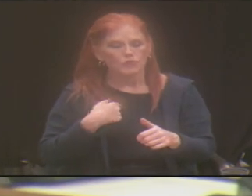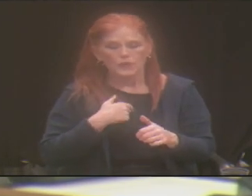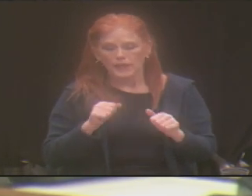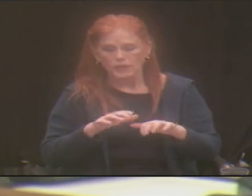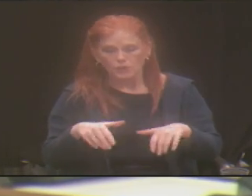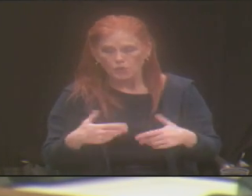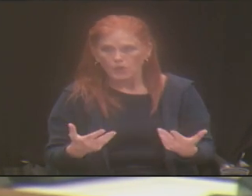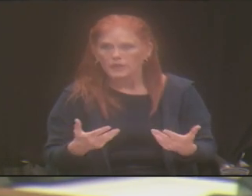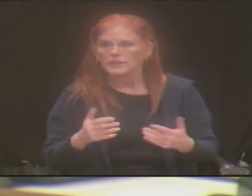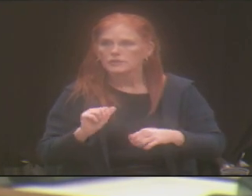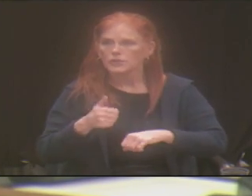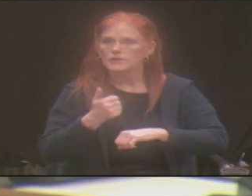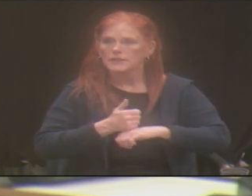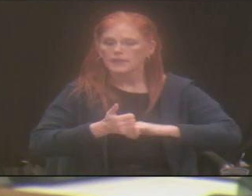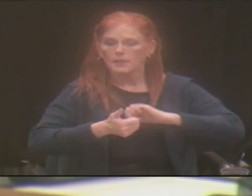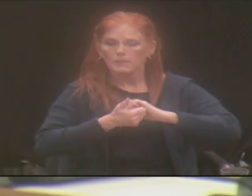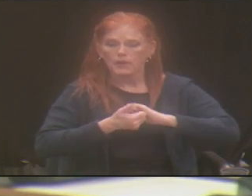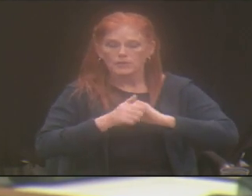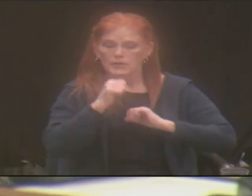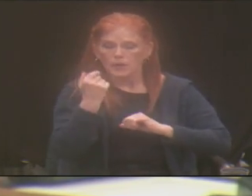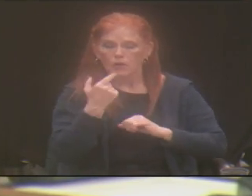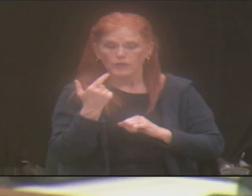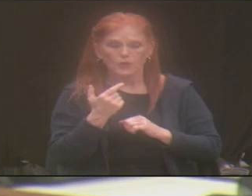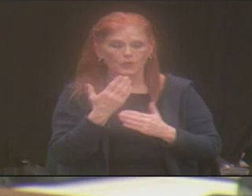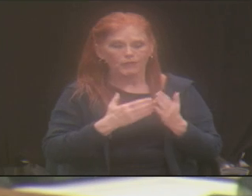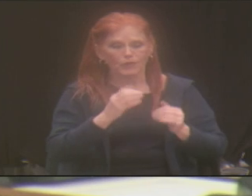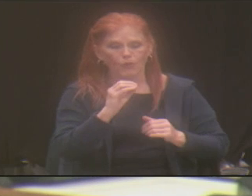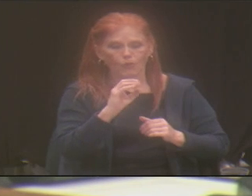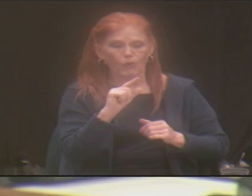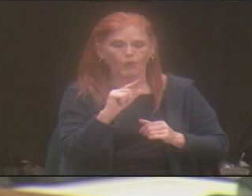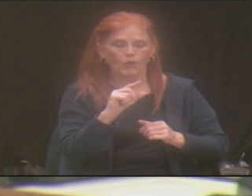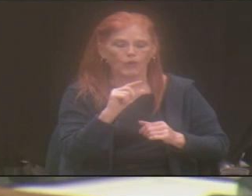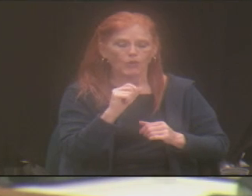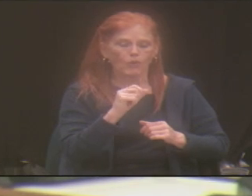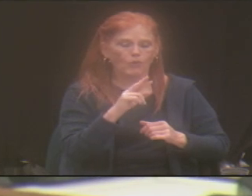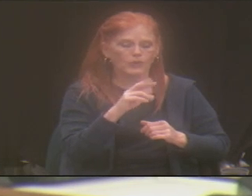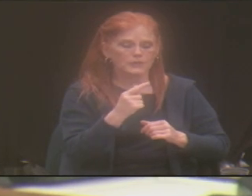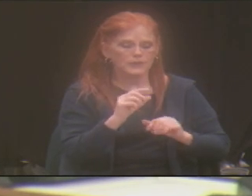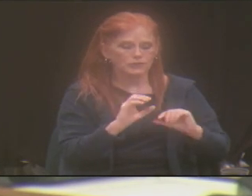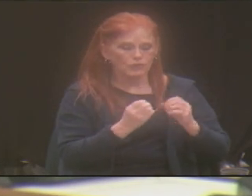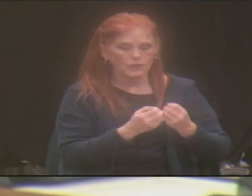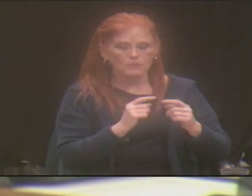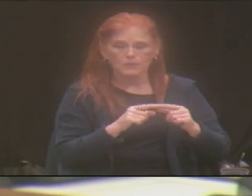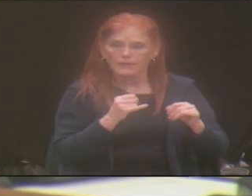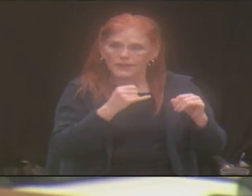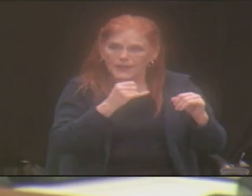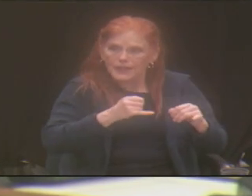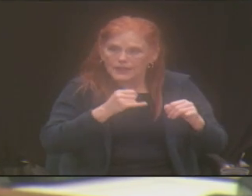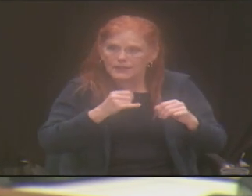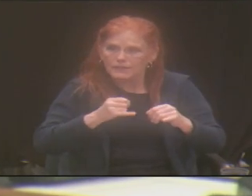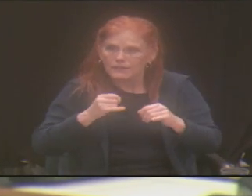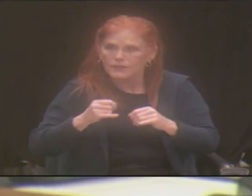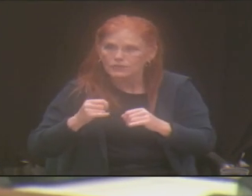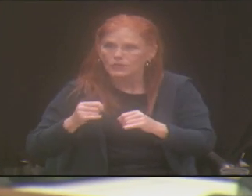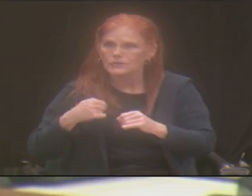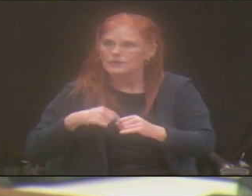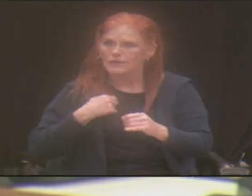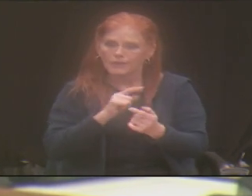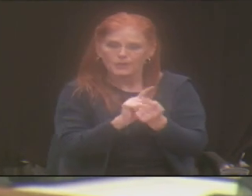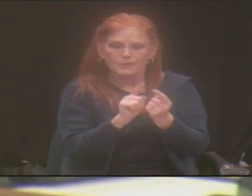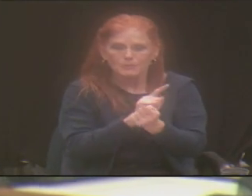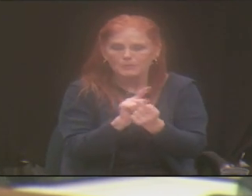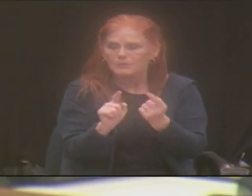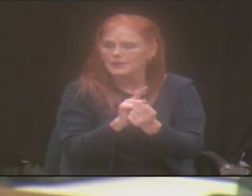building these partnerships not only with the organization, but also with the individuals that we come into contact